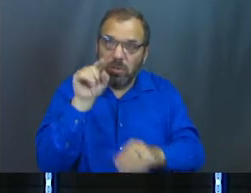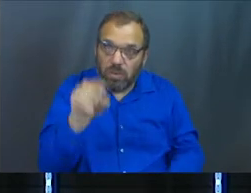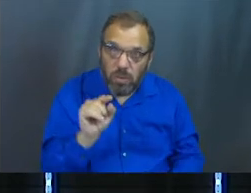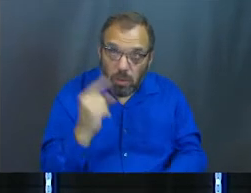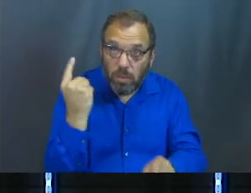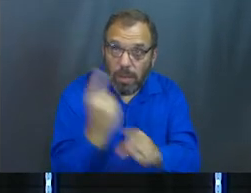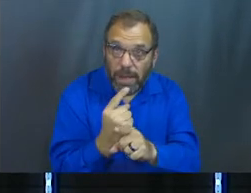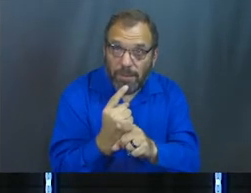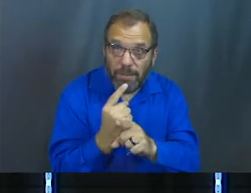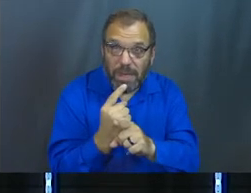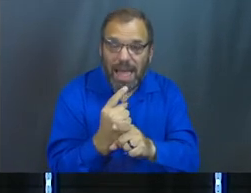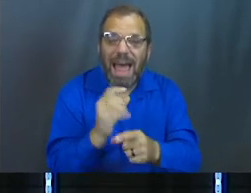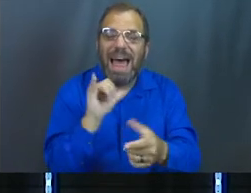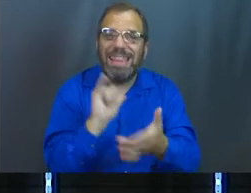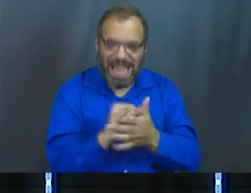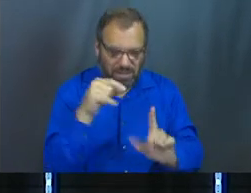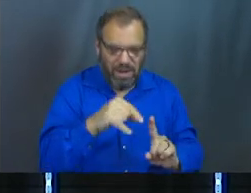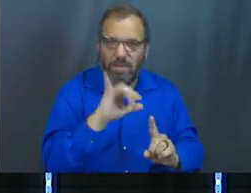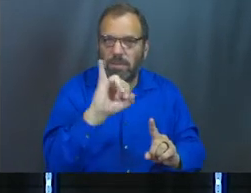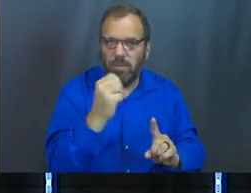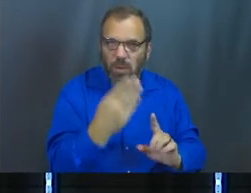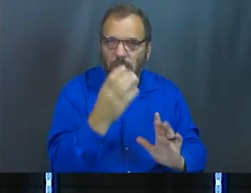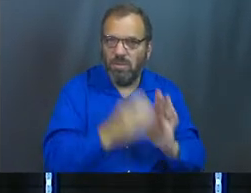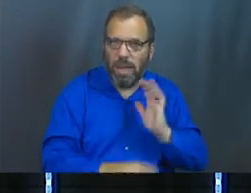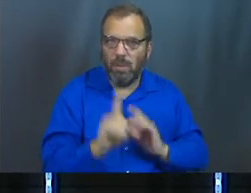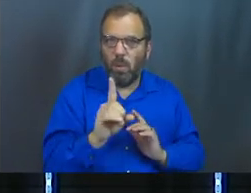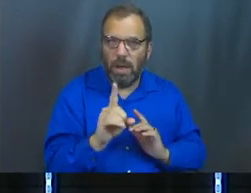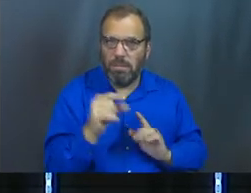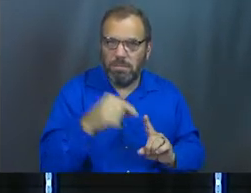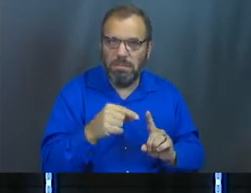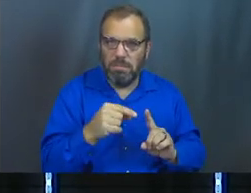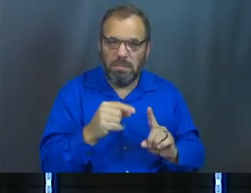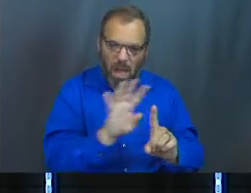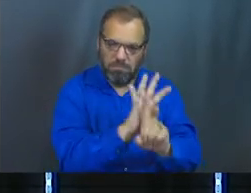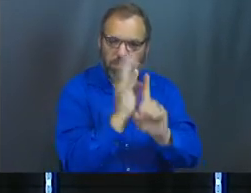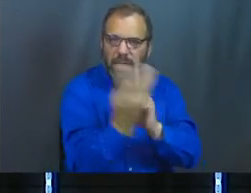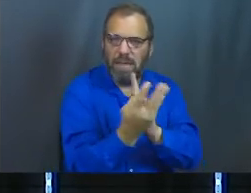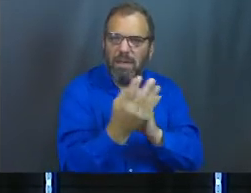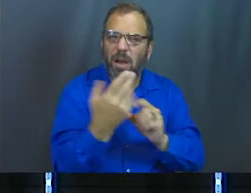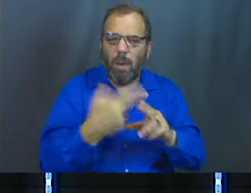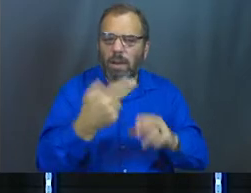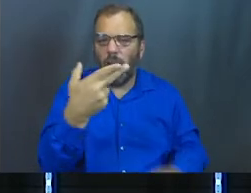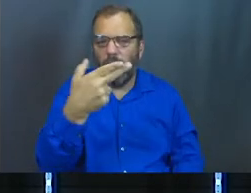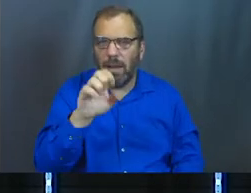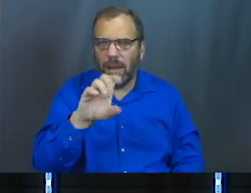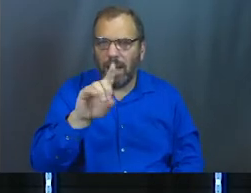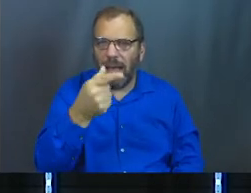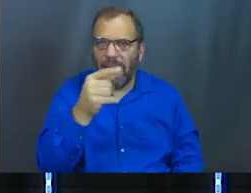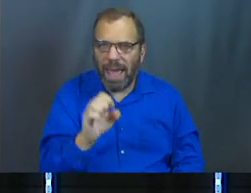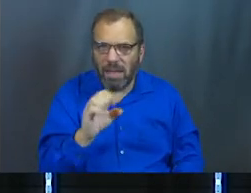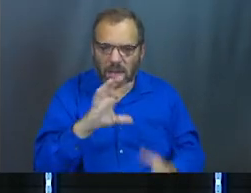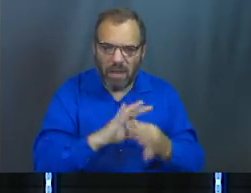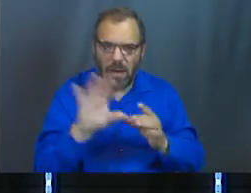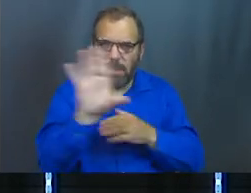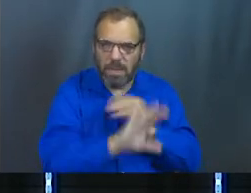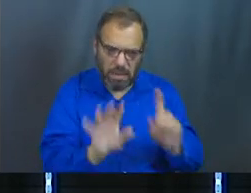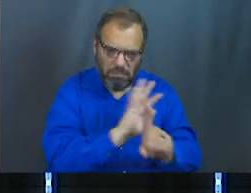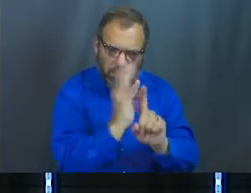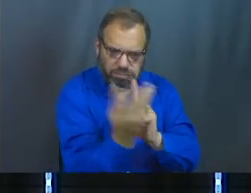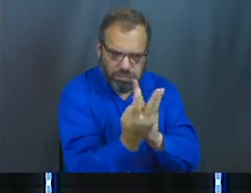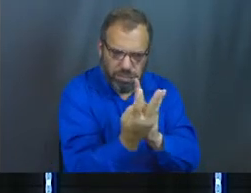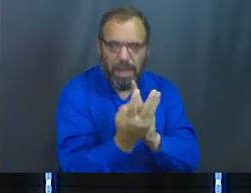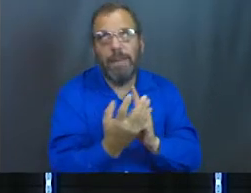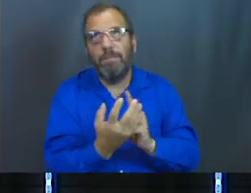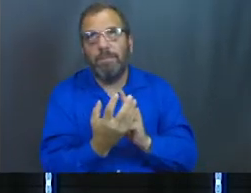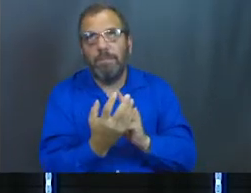you. This is where that phrase comes from, right here in Job. Is that the idea that sometimes, often,